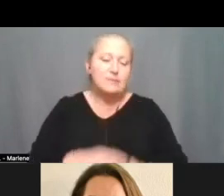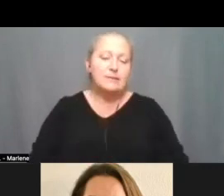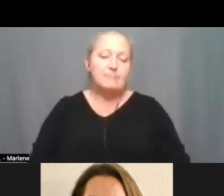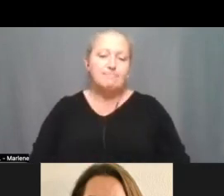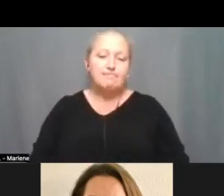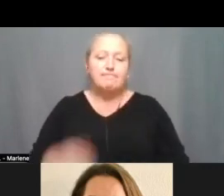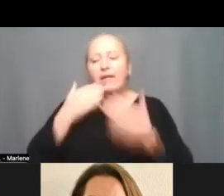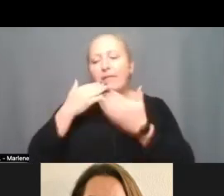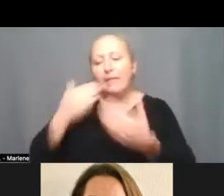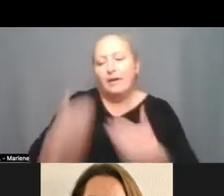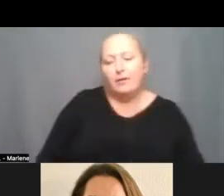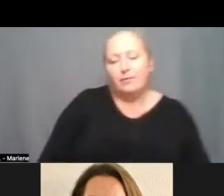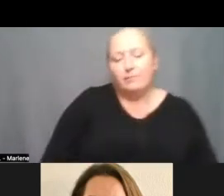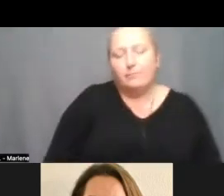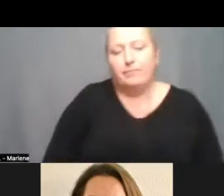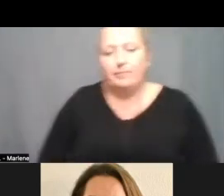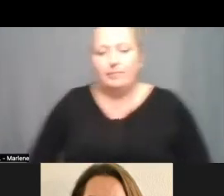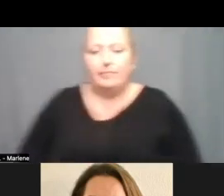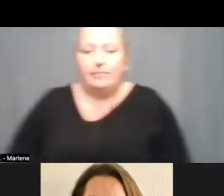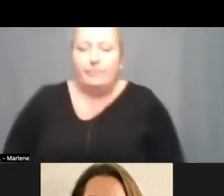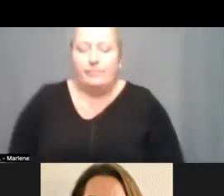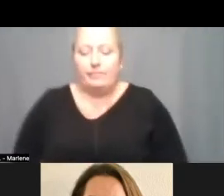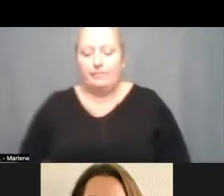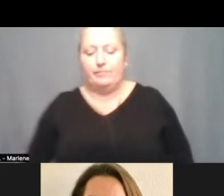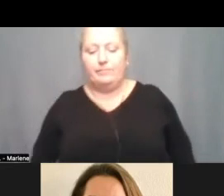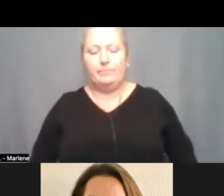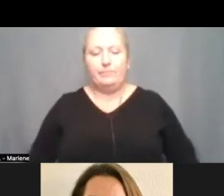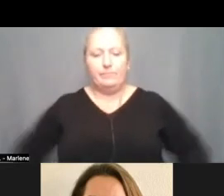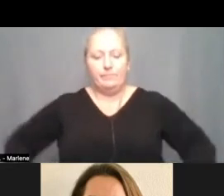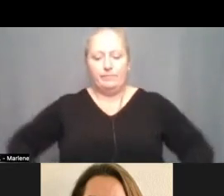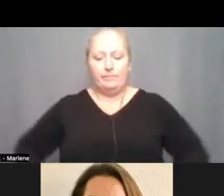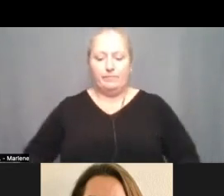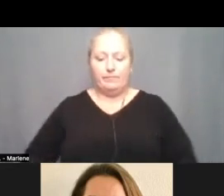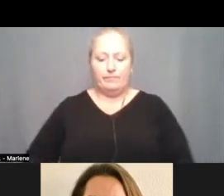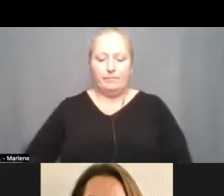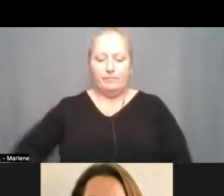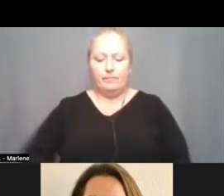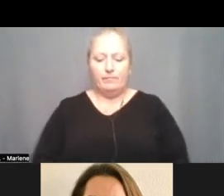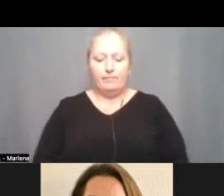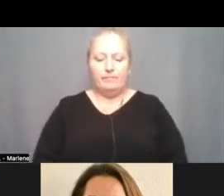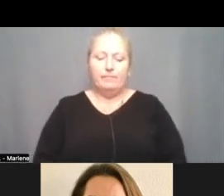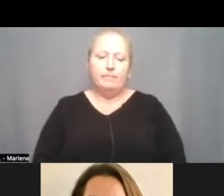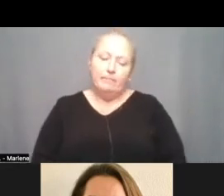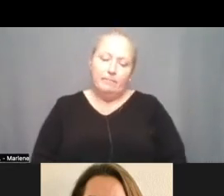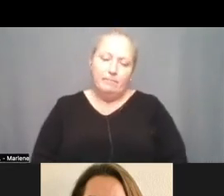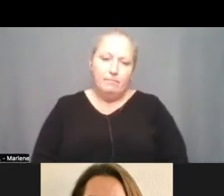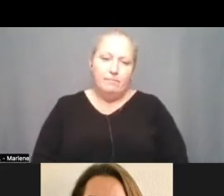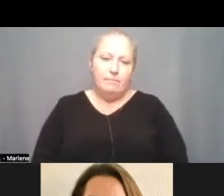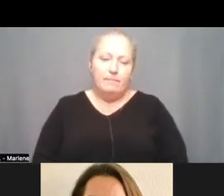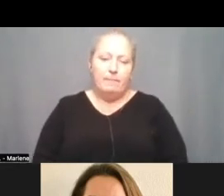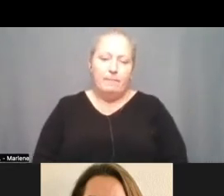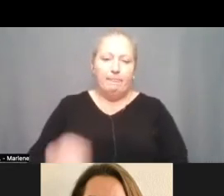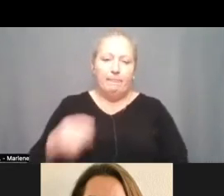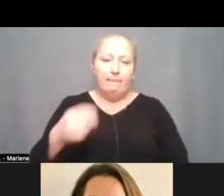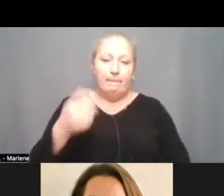okay are we good